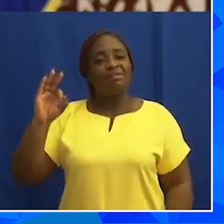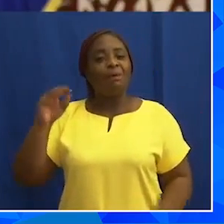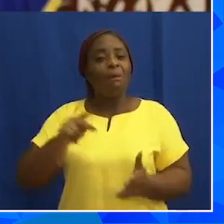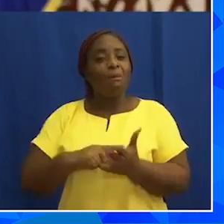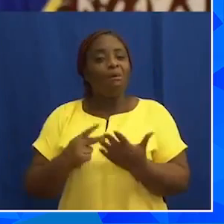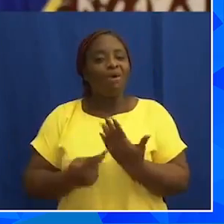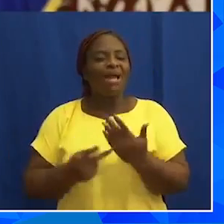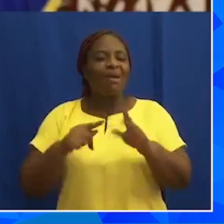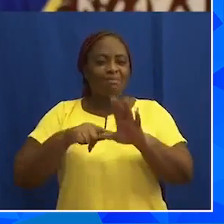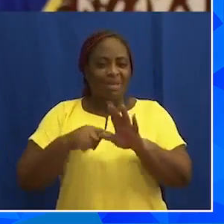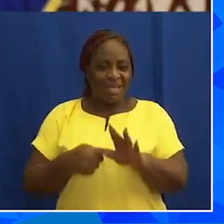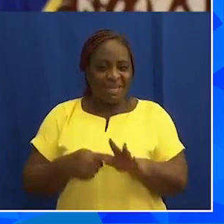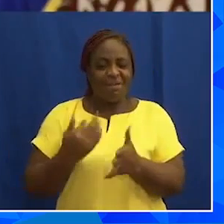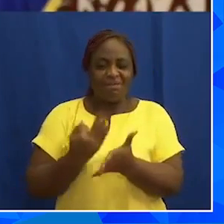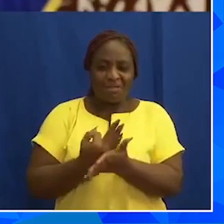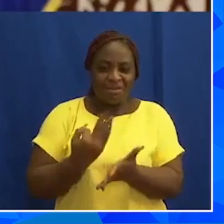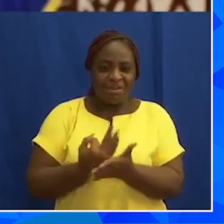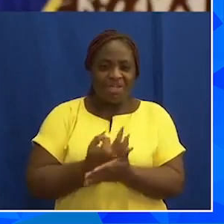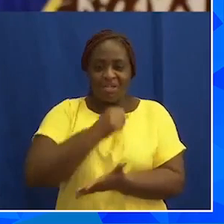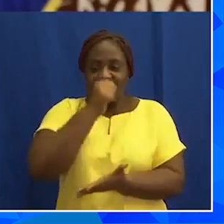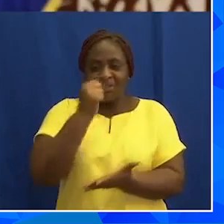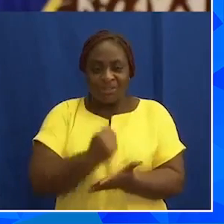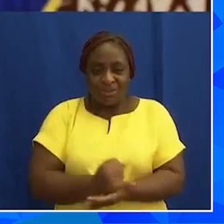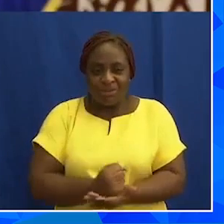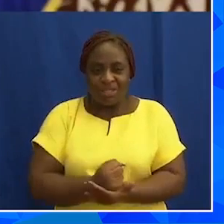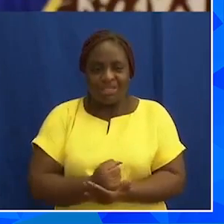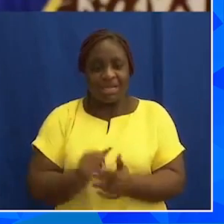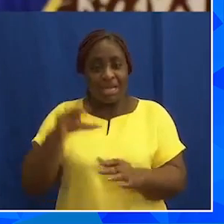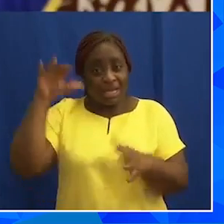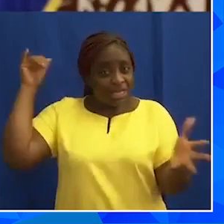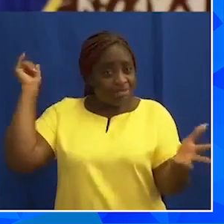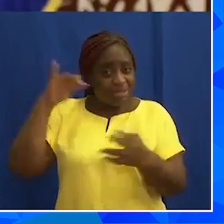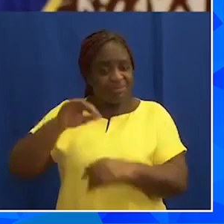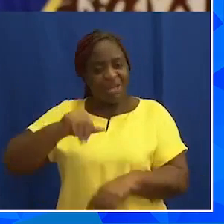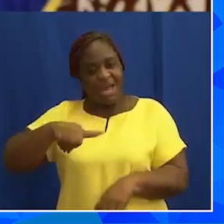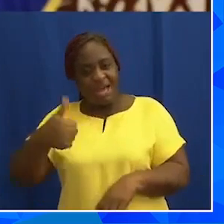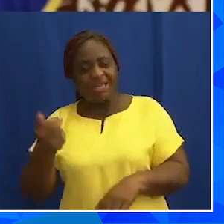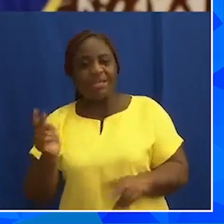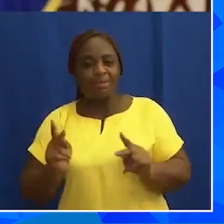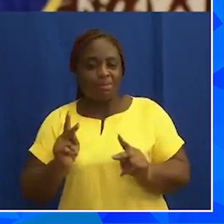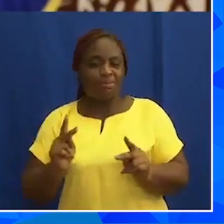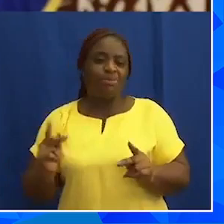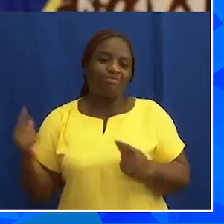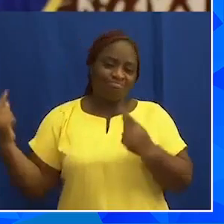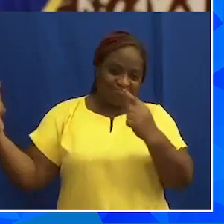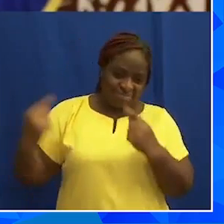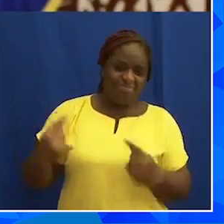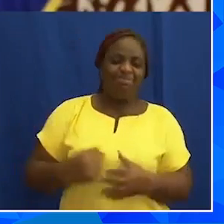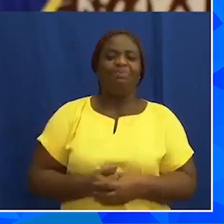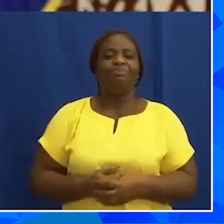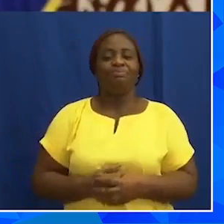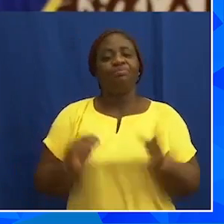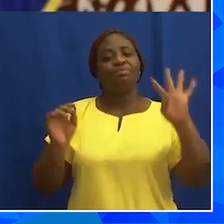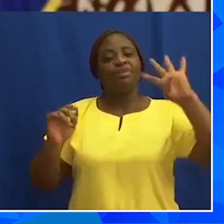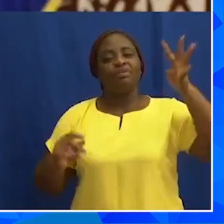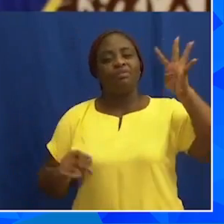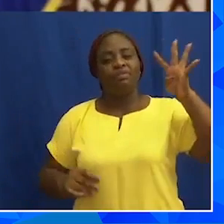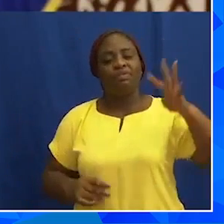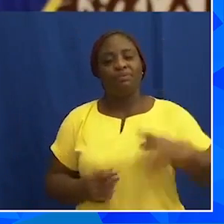and the financing assurances expected from other partners also come in. Four,